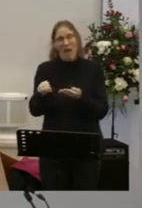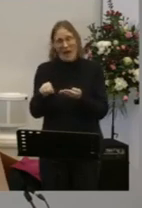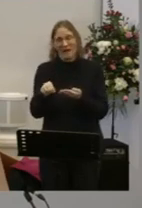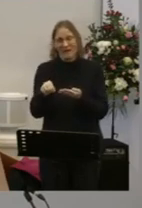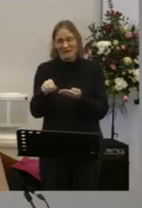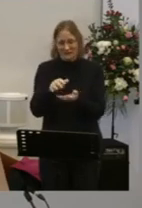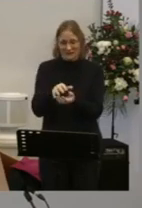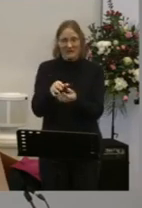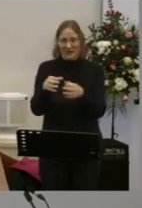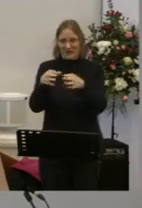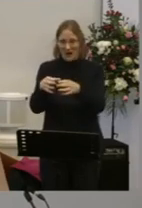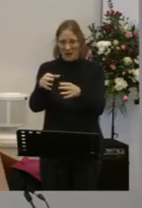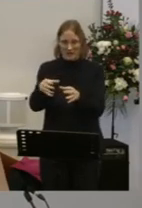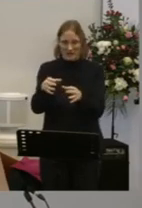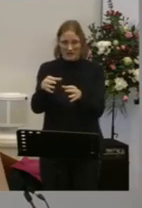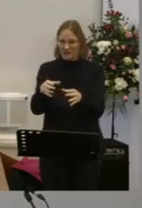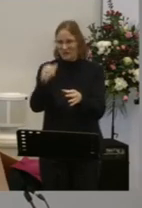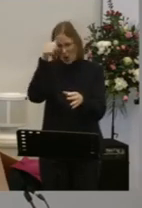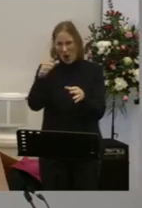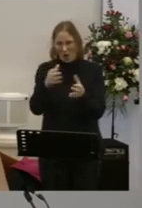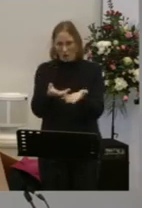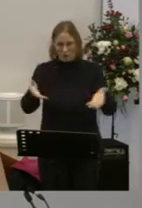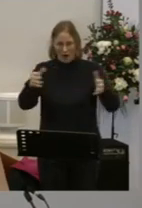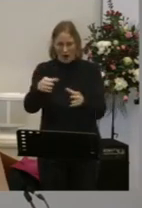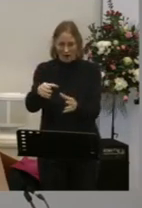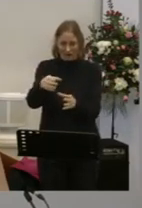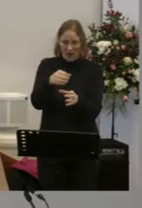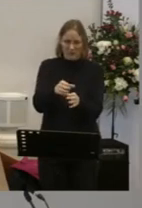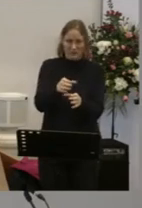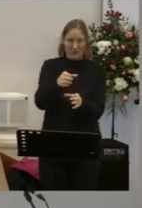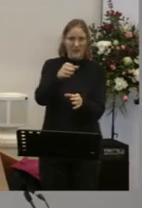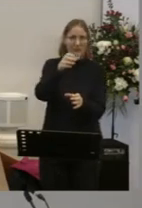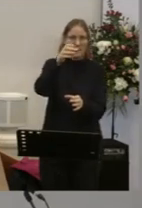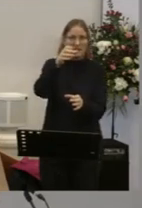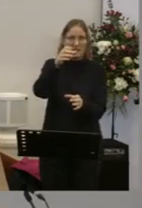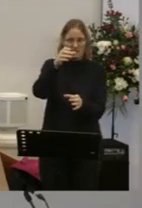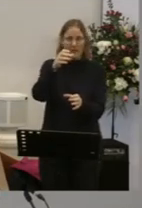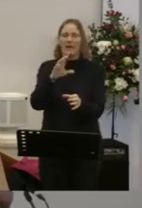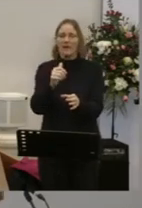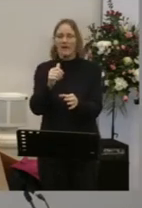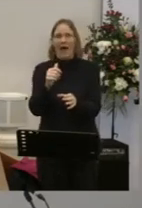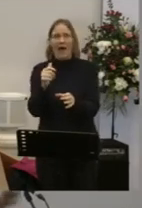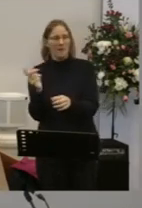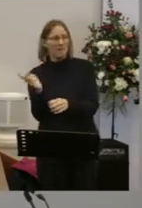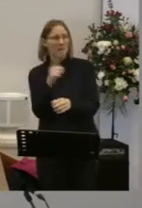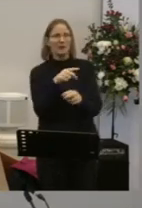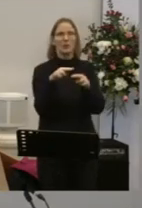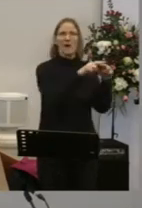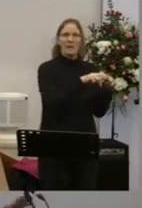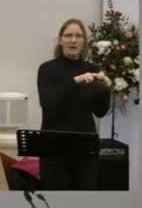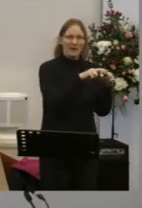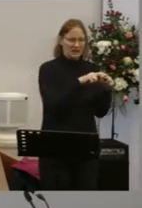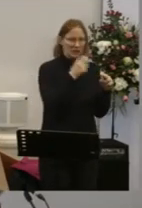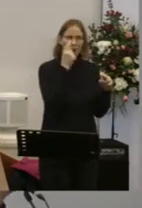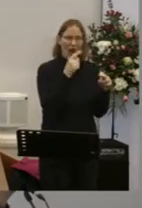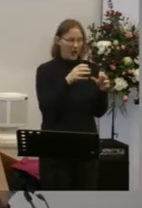all the tubs of vanilla out of the tray Now you pick them out of the tray And then you go back to the seat And it wasn't until I got back to the seat That I'd realised